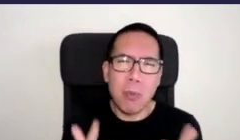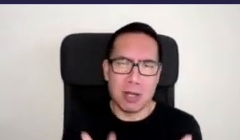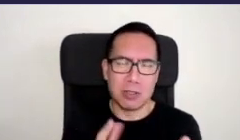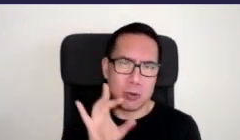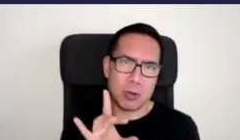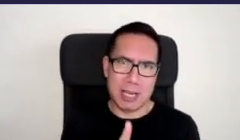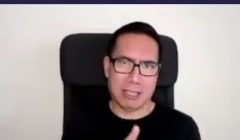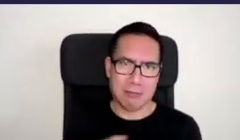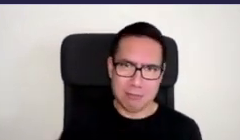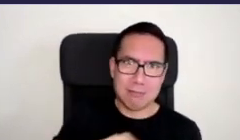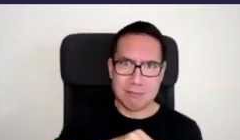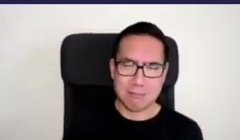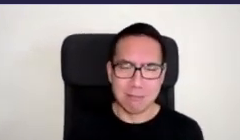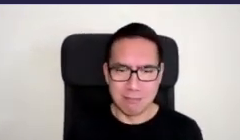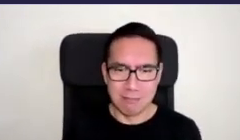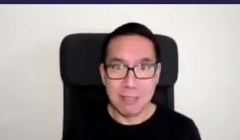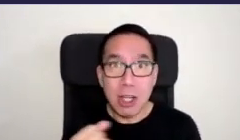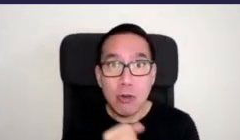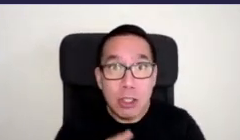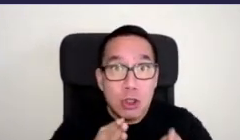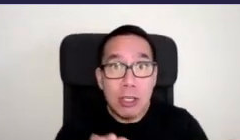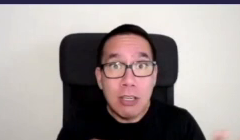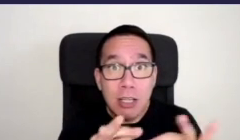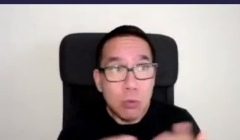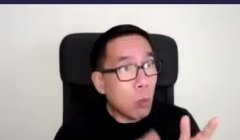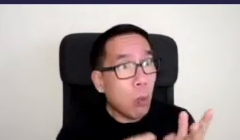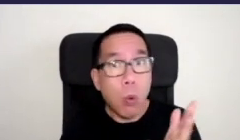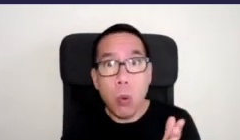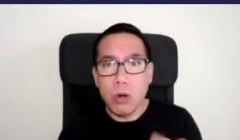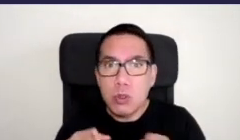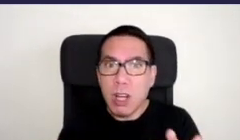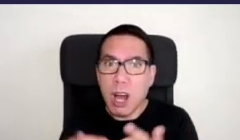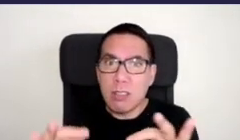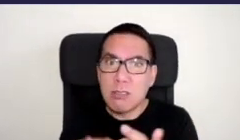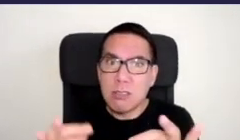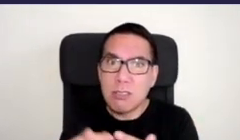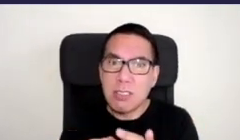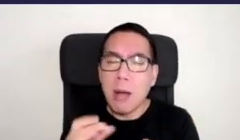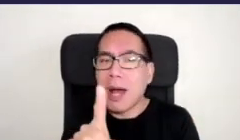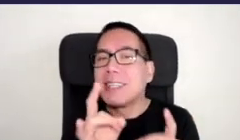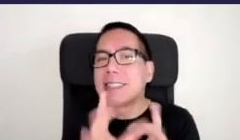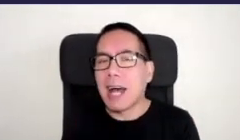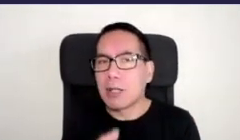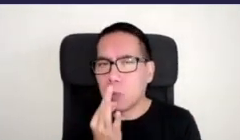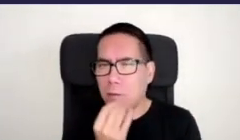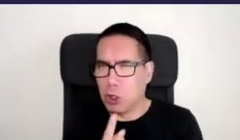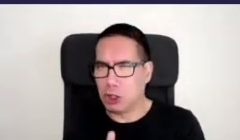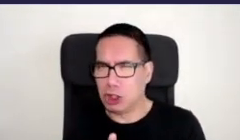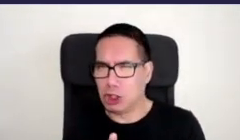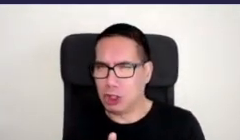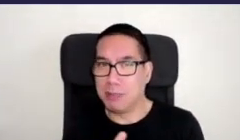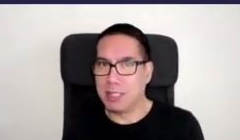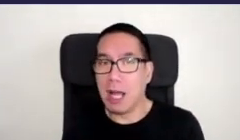you can create a street garden or street gardens but start small I do recommend that you can plant